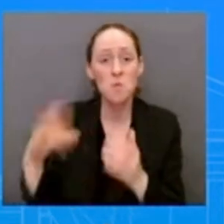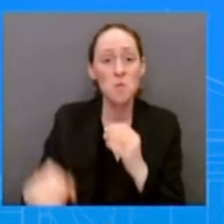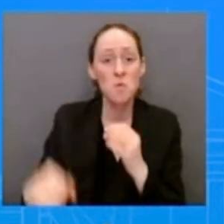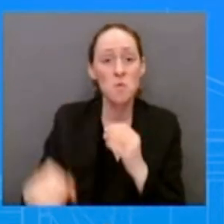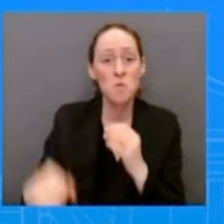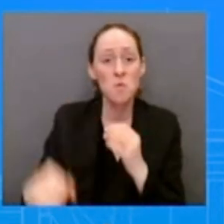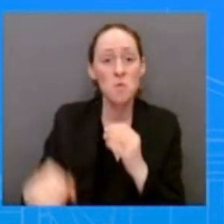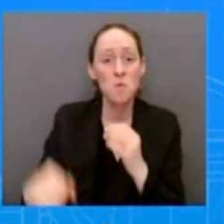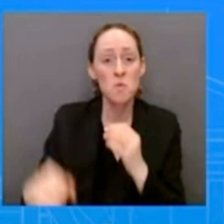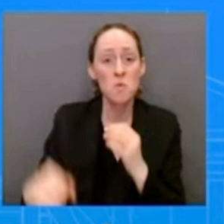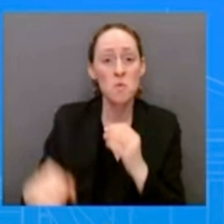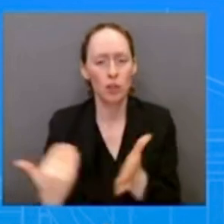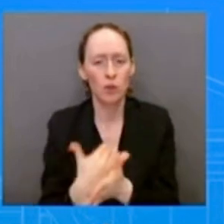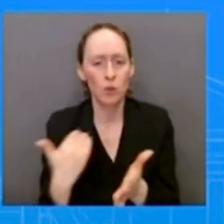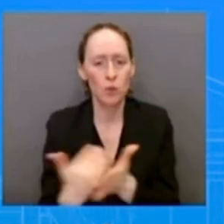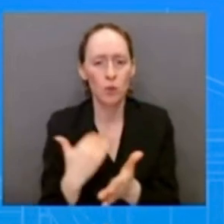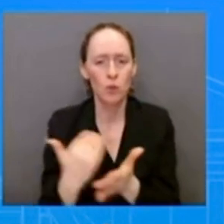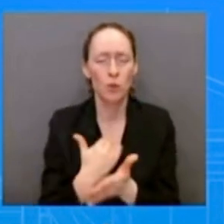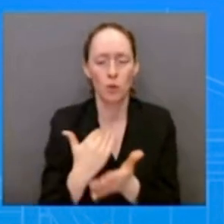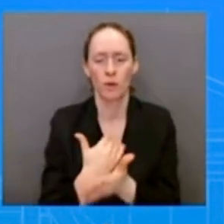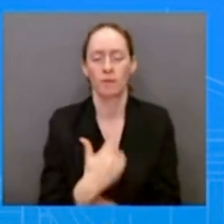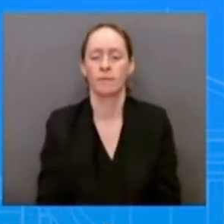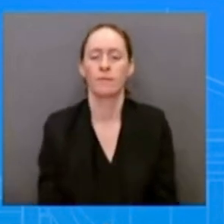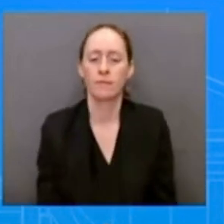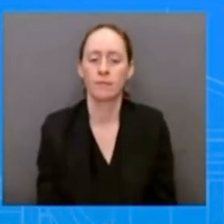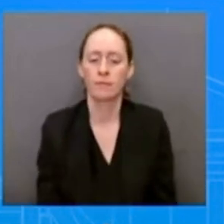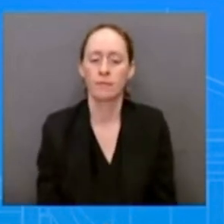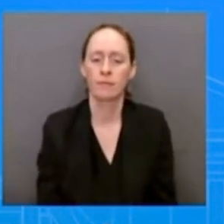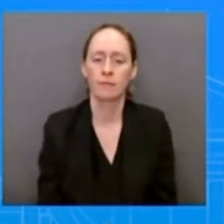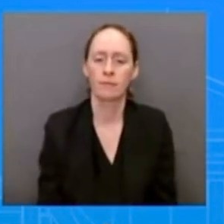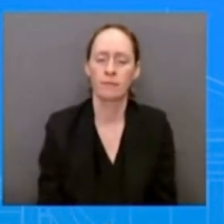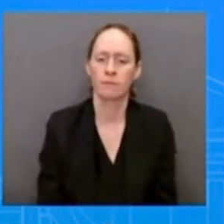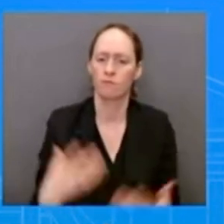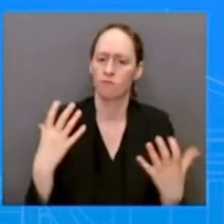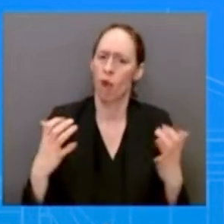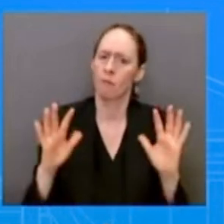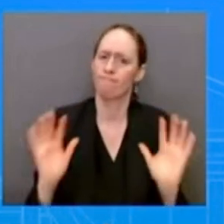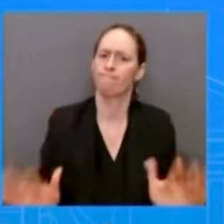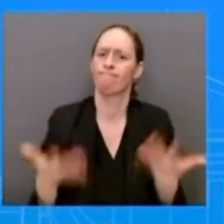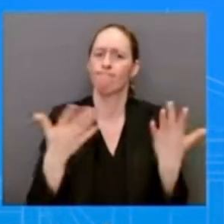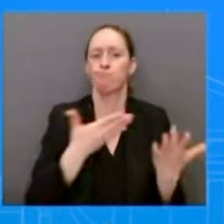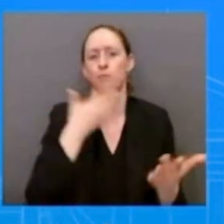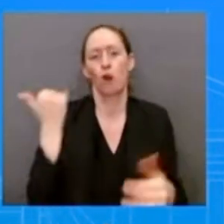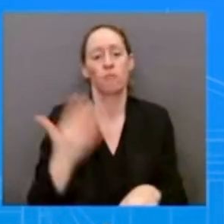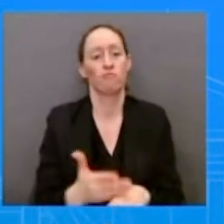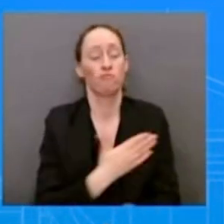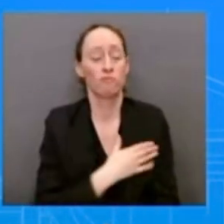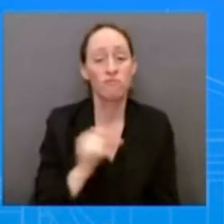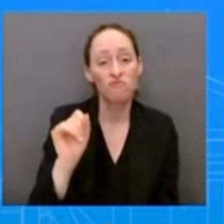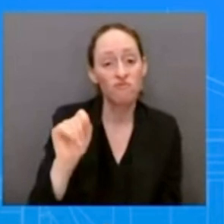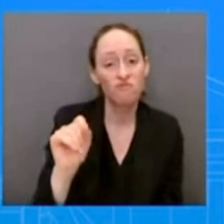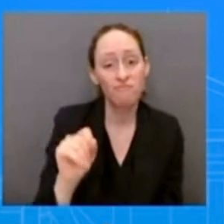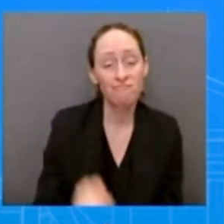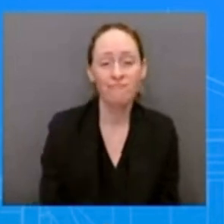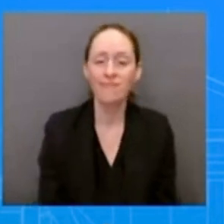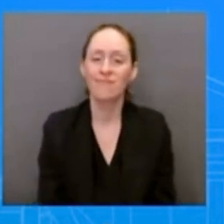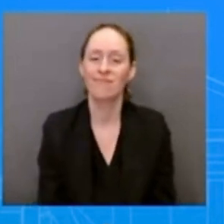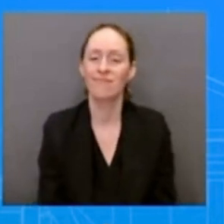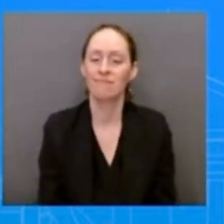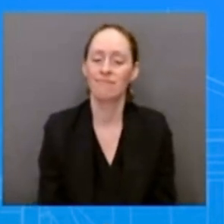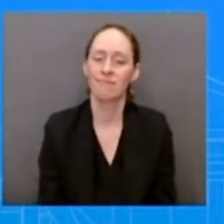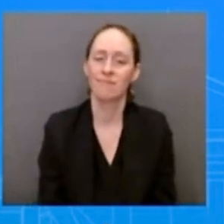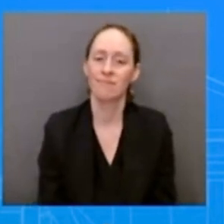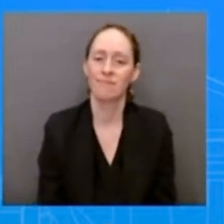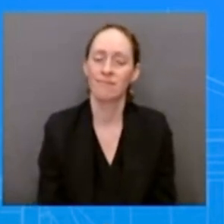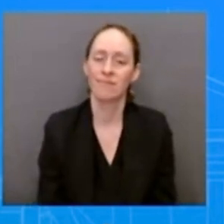granted or we're always looking to to improve that you can see a lot uh of that embedded in the uh in the defense